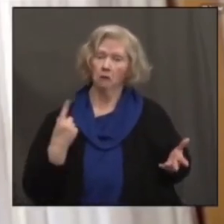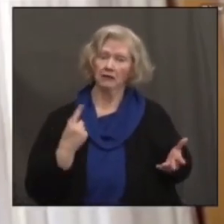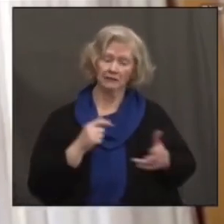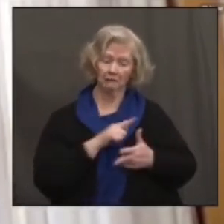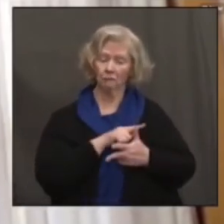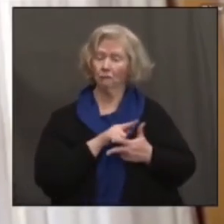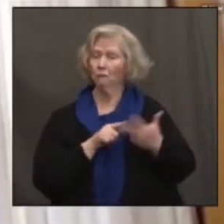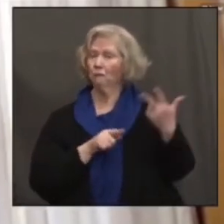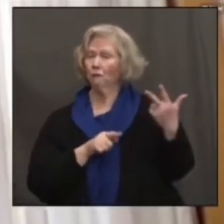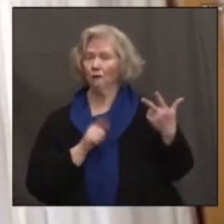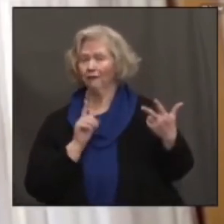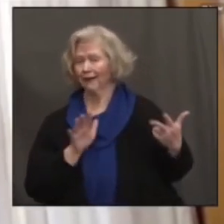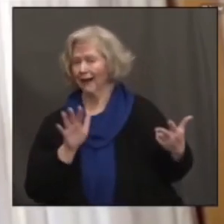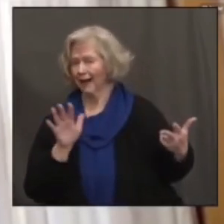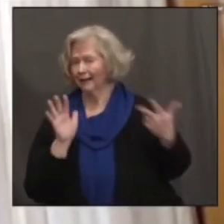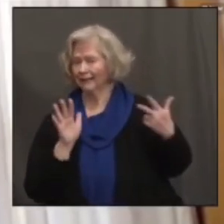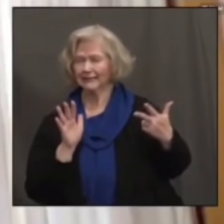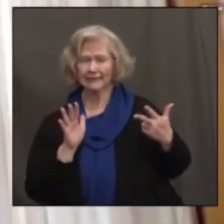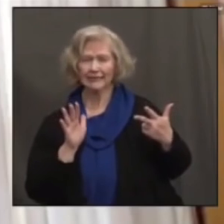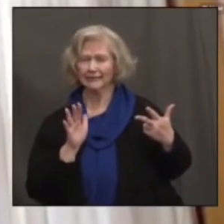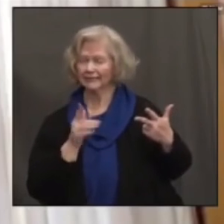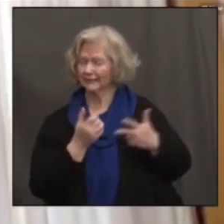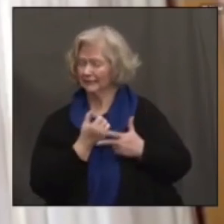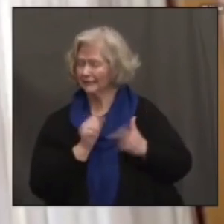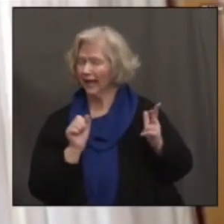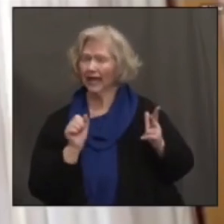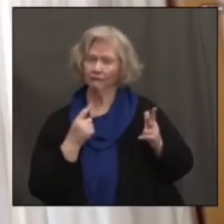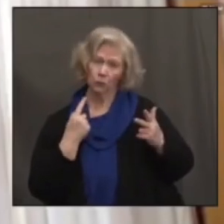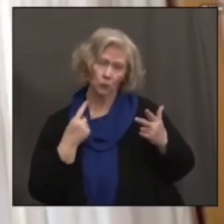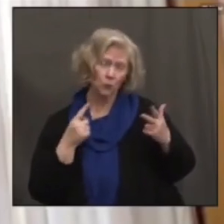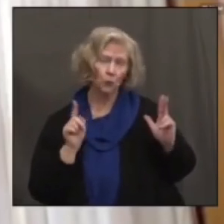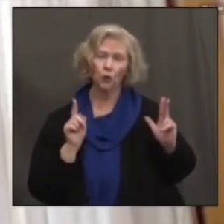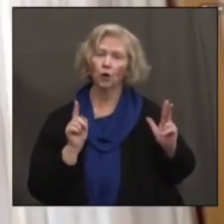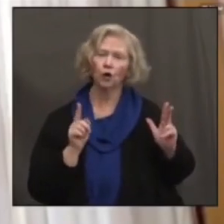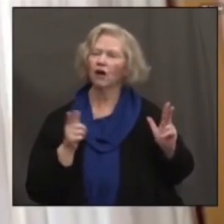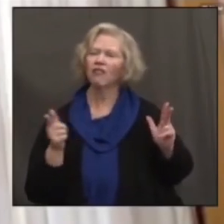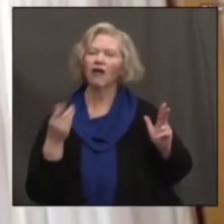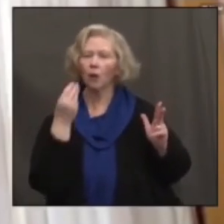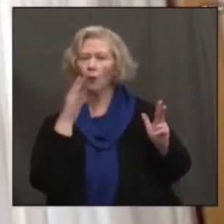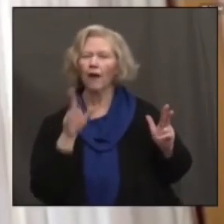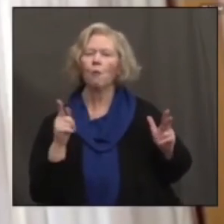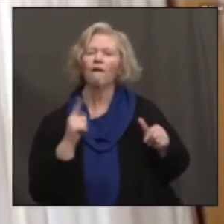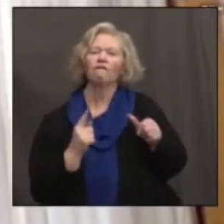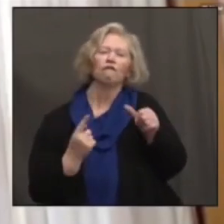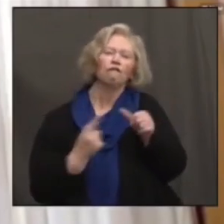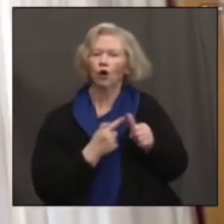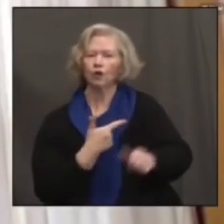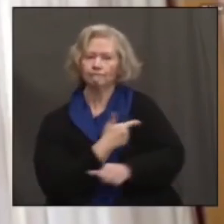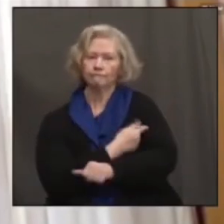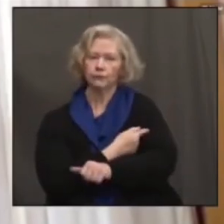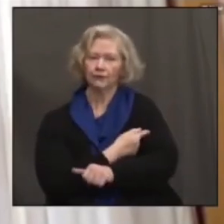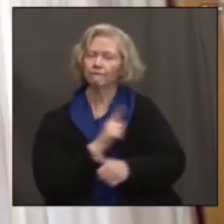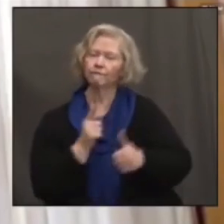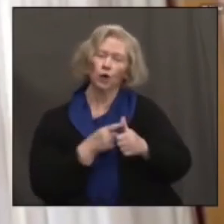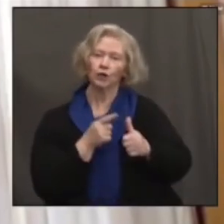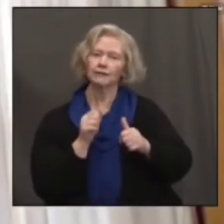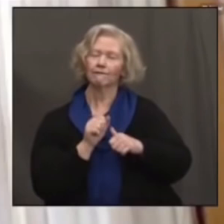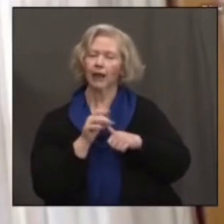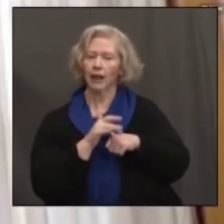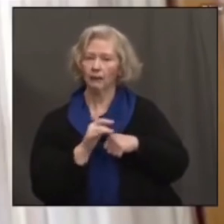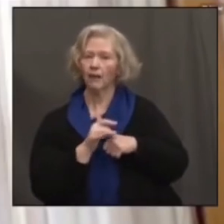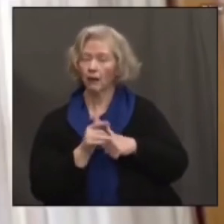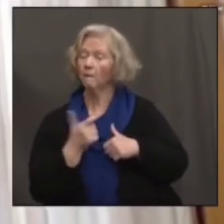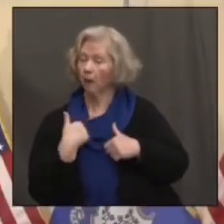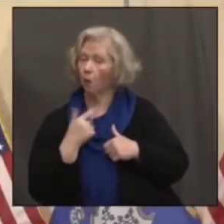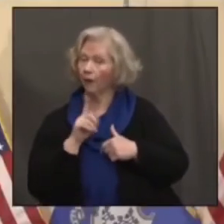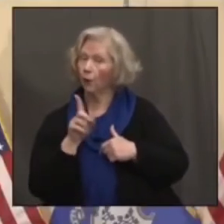vaccines are all outstanding in terms of their safety and efficacy and are grabbing the first slot they can find. But we are providing that information.